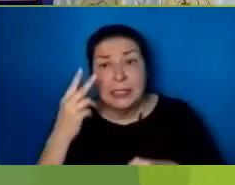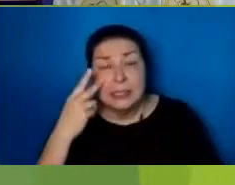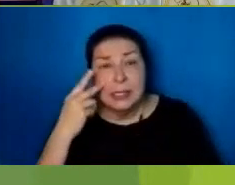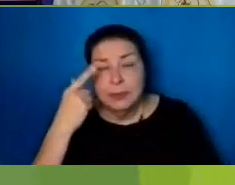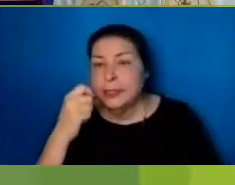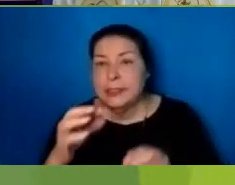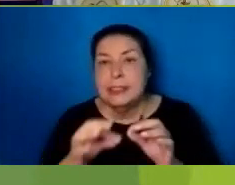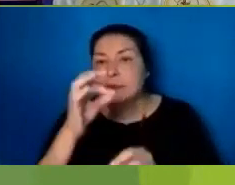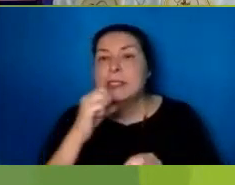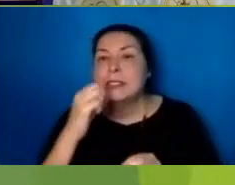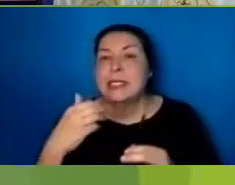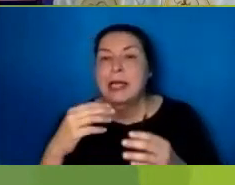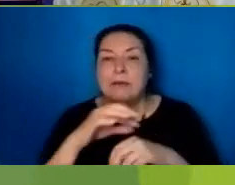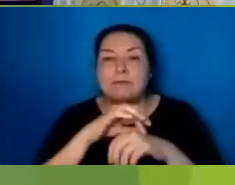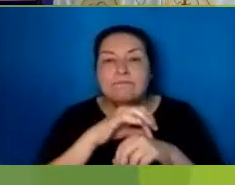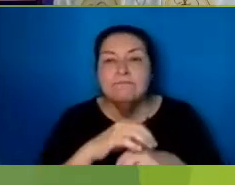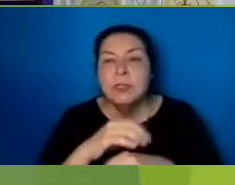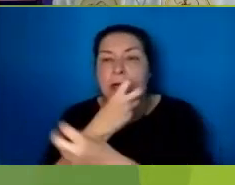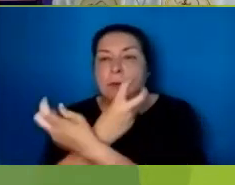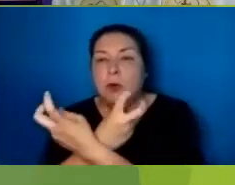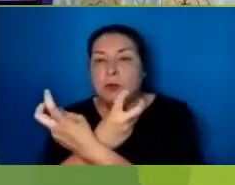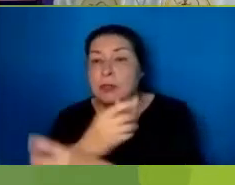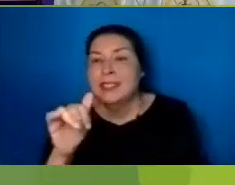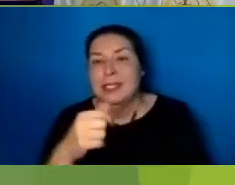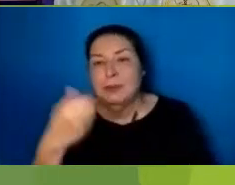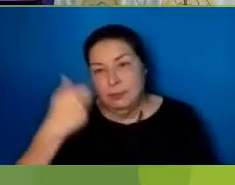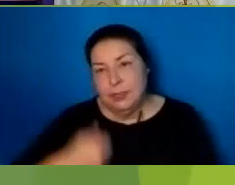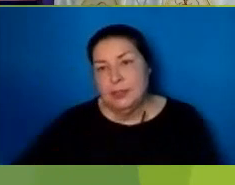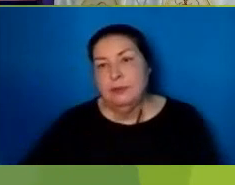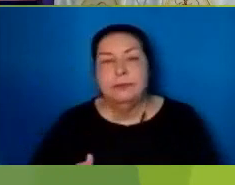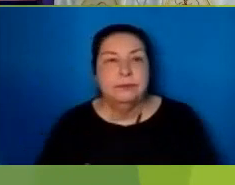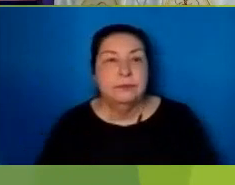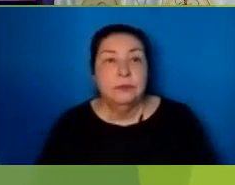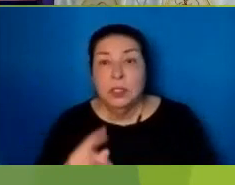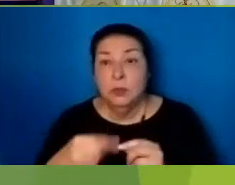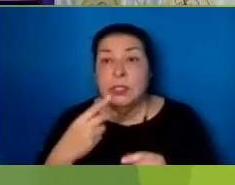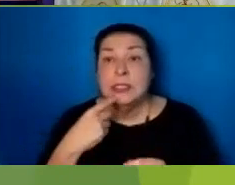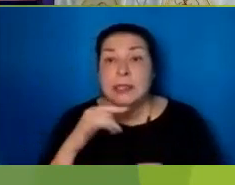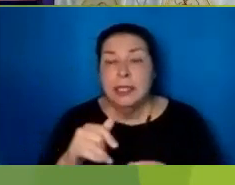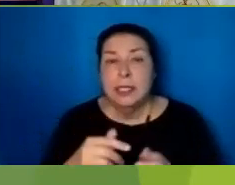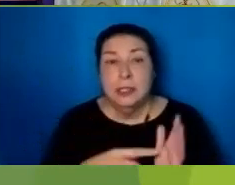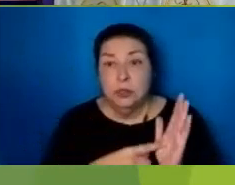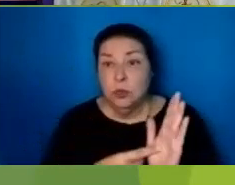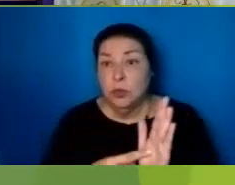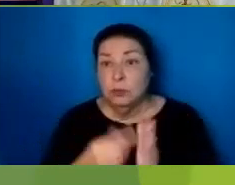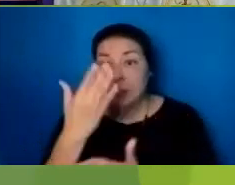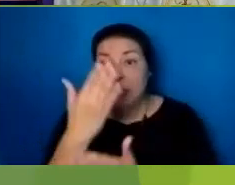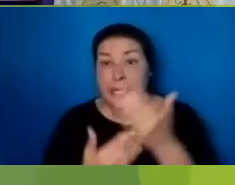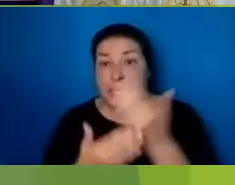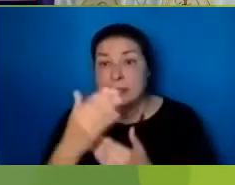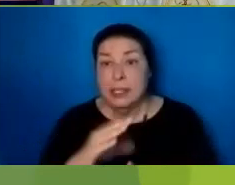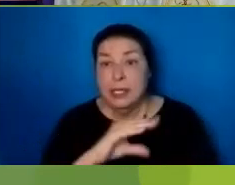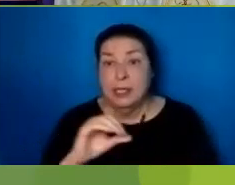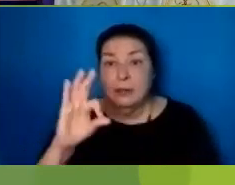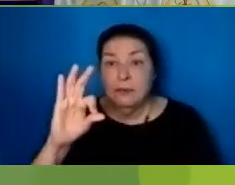Does not have flesh and bones As you see I have And when he had said this He showed them His hands and his feet And while